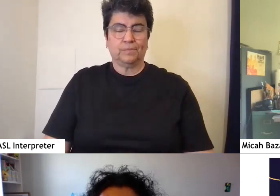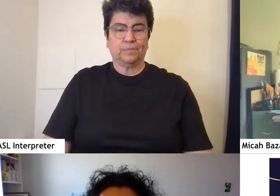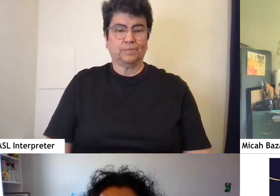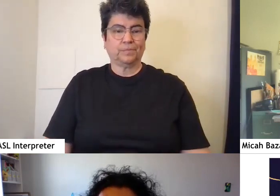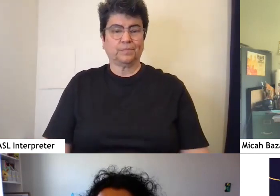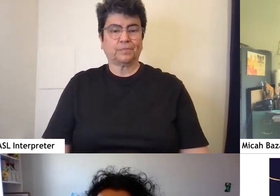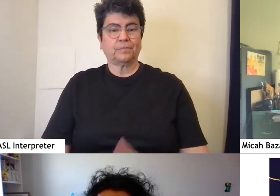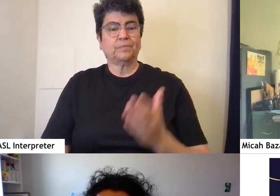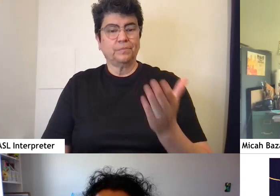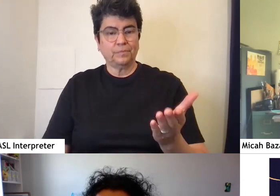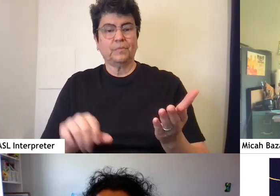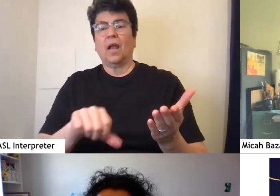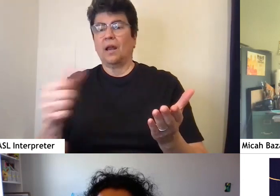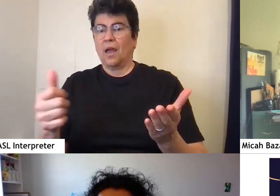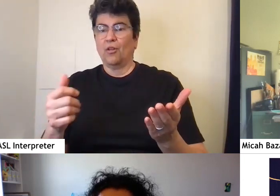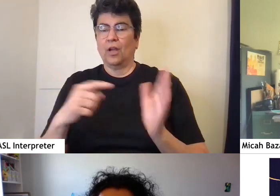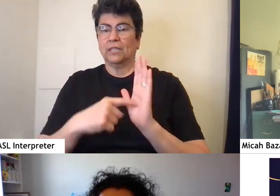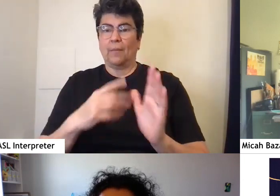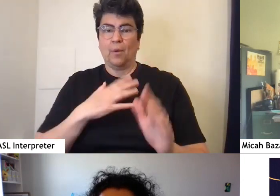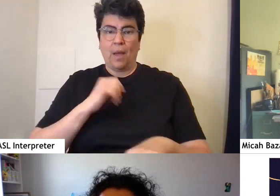This is another example of my work.